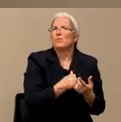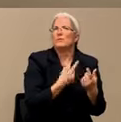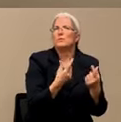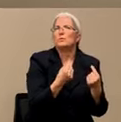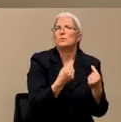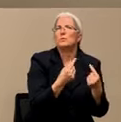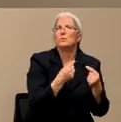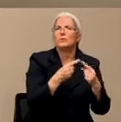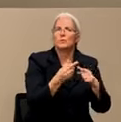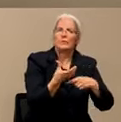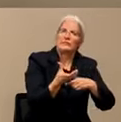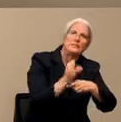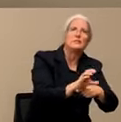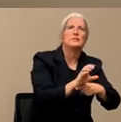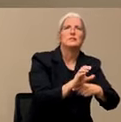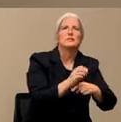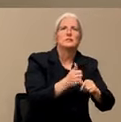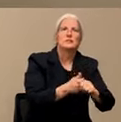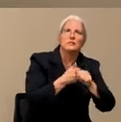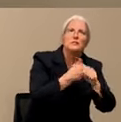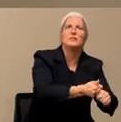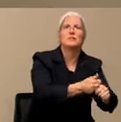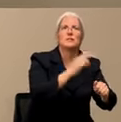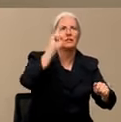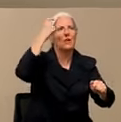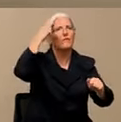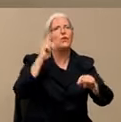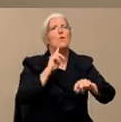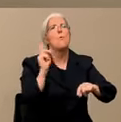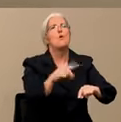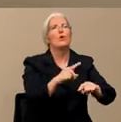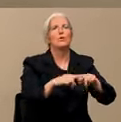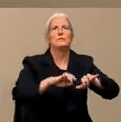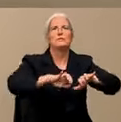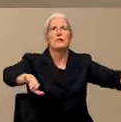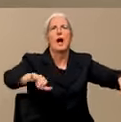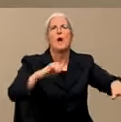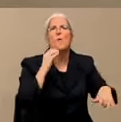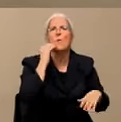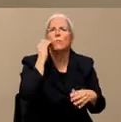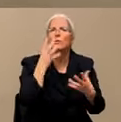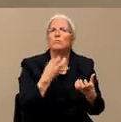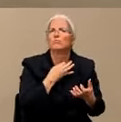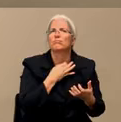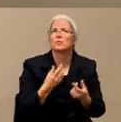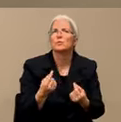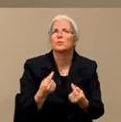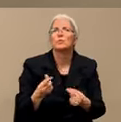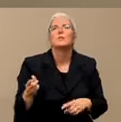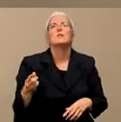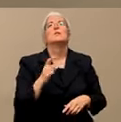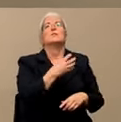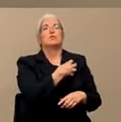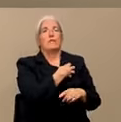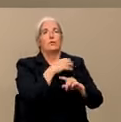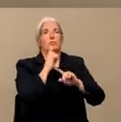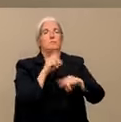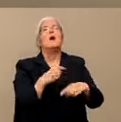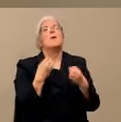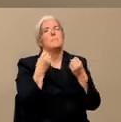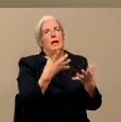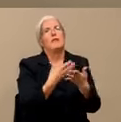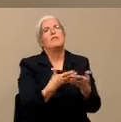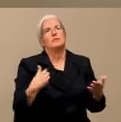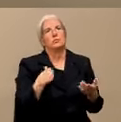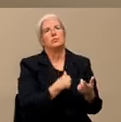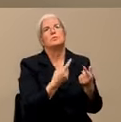with that governor's order to stay home? Well, so there's a number of different things that we're doing about this. But let's kind of back up and